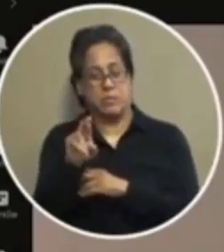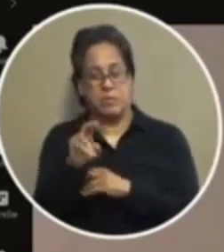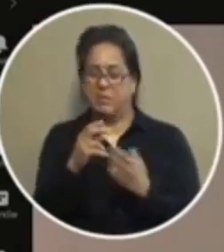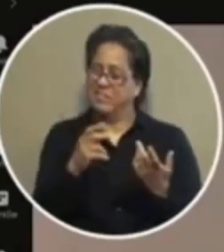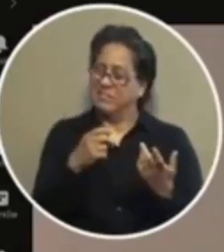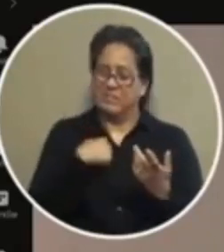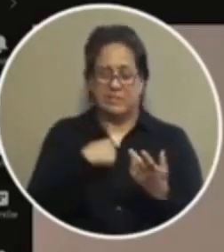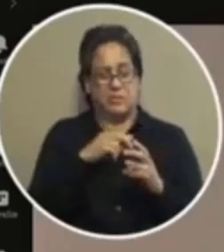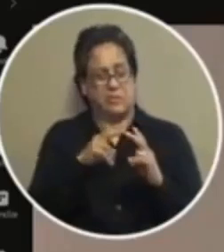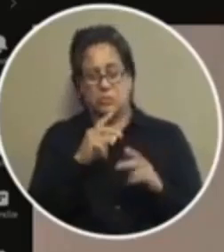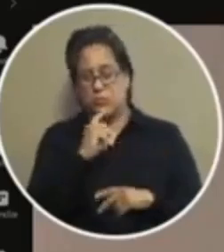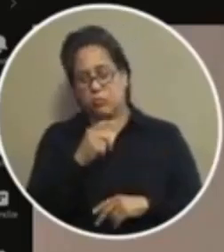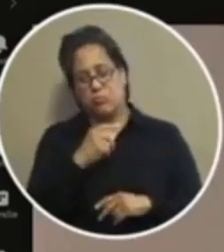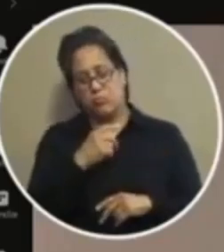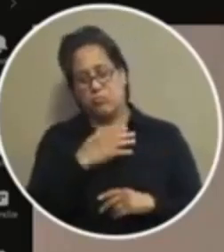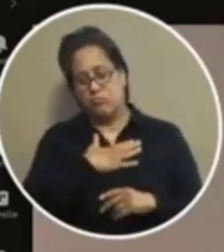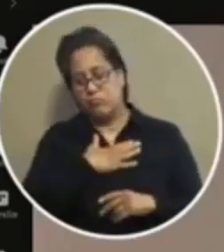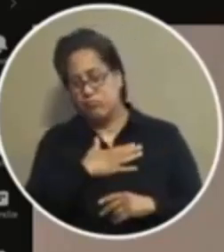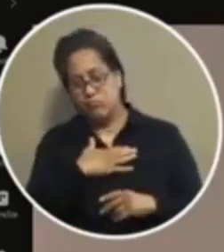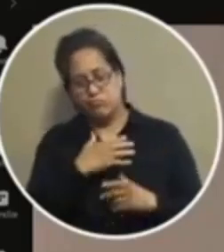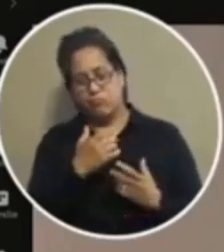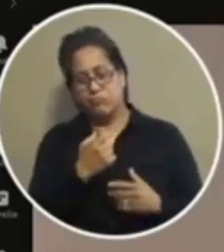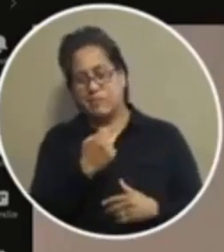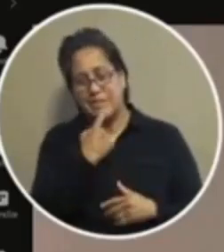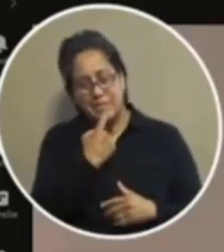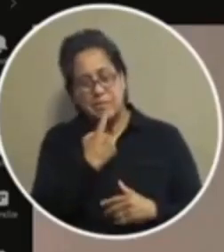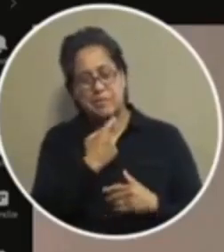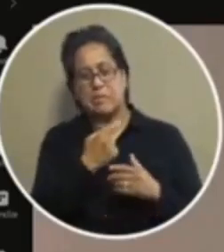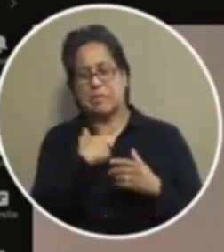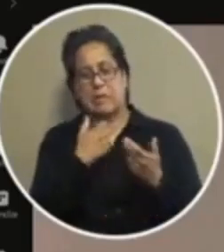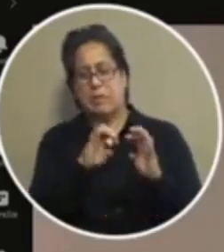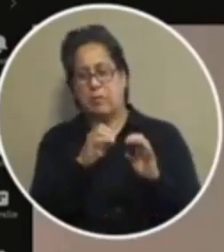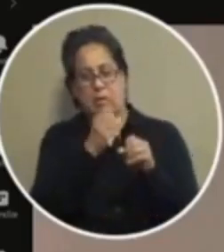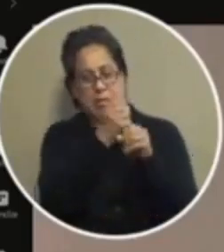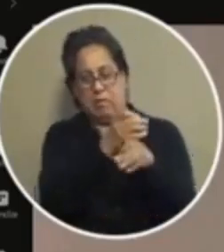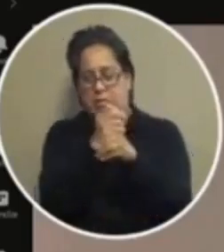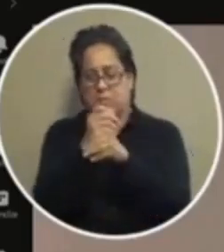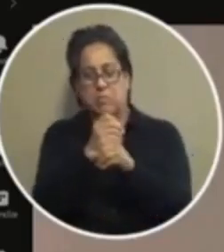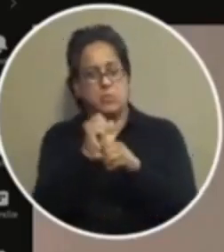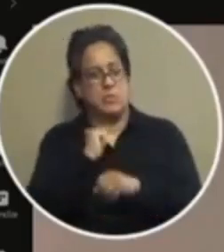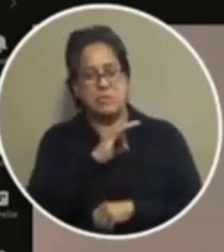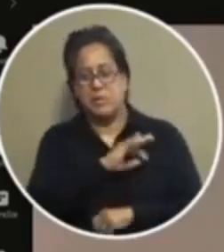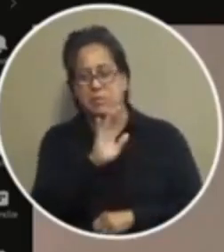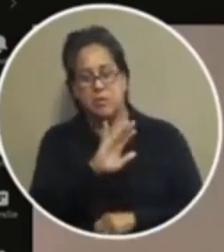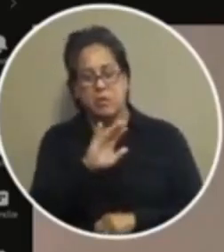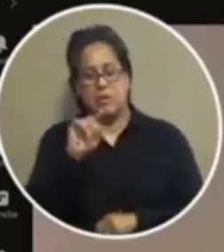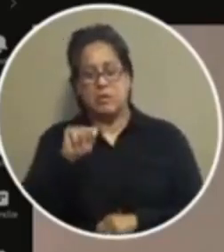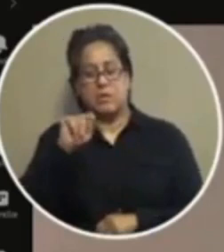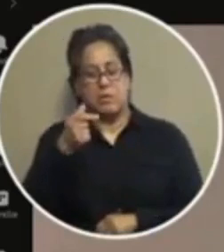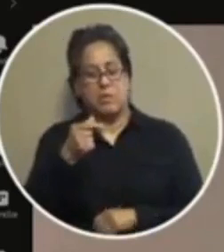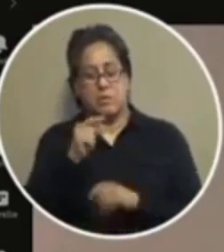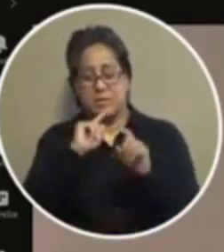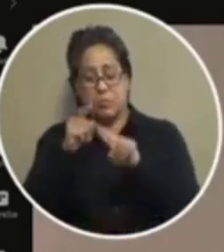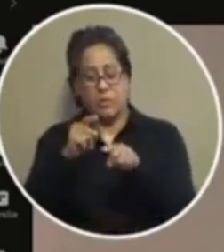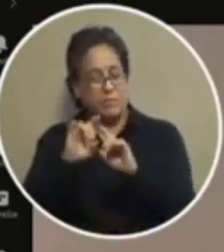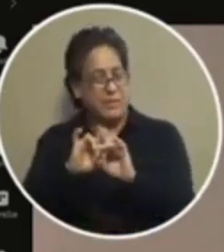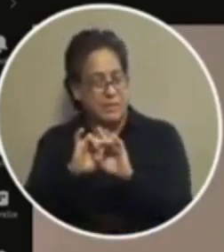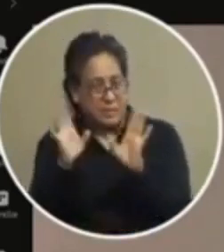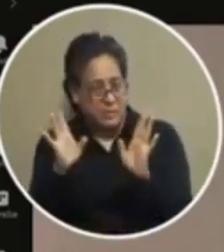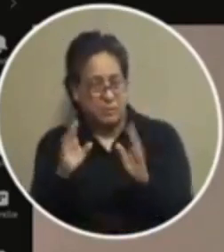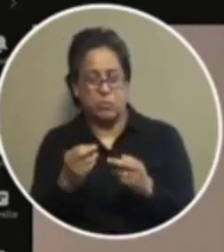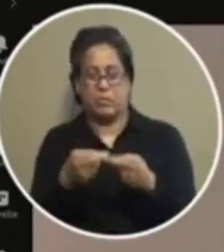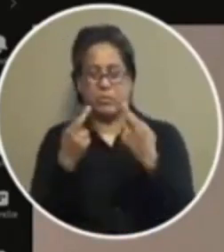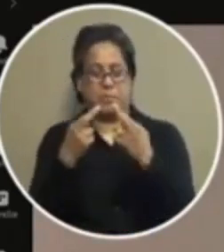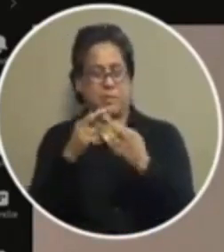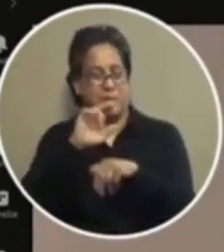i'm very disappointed and i certainly don't want to um lash out on staff and employees but mr gonzalez the directive was clear the recommendation